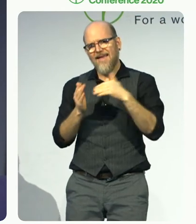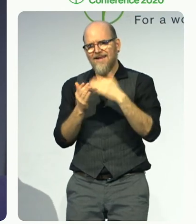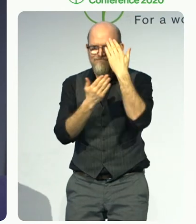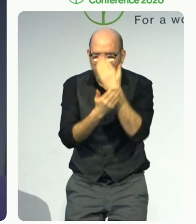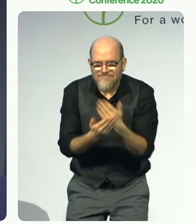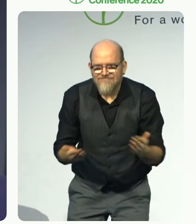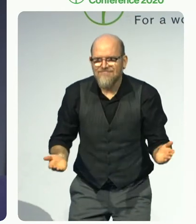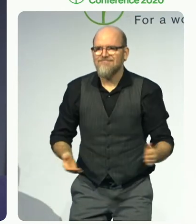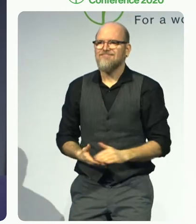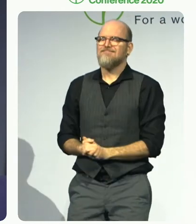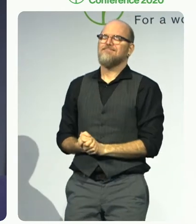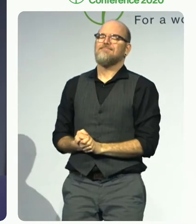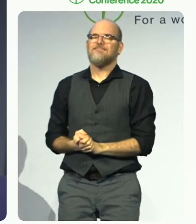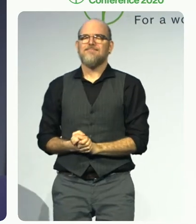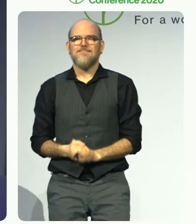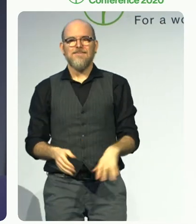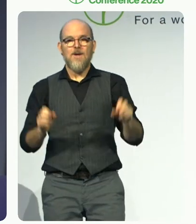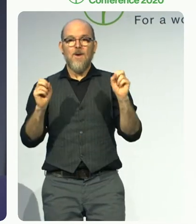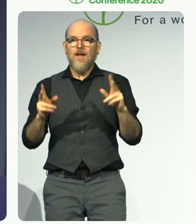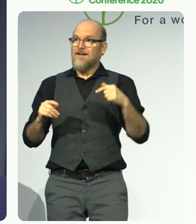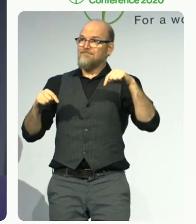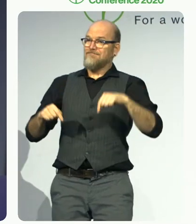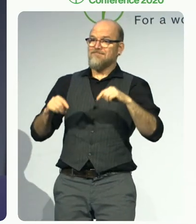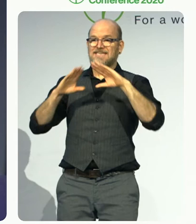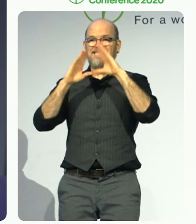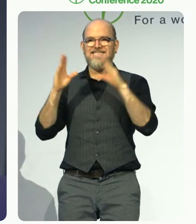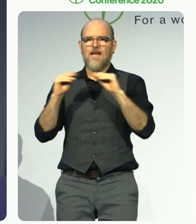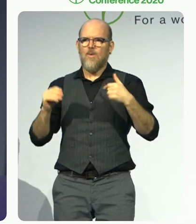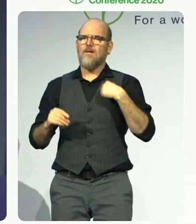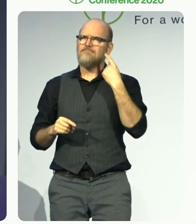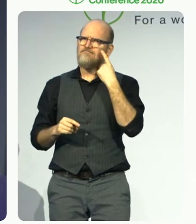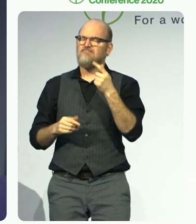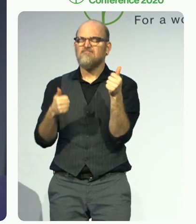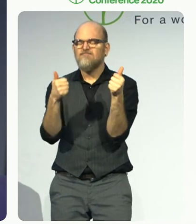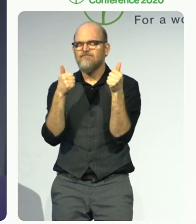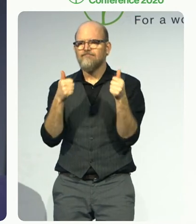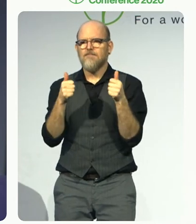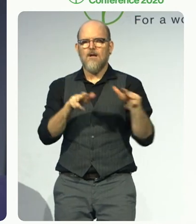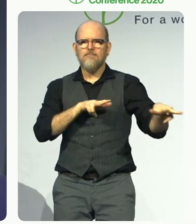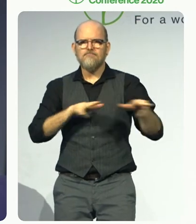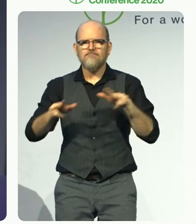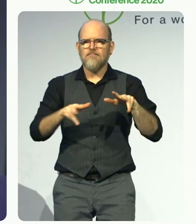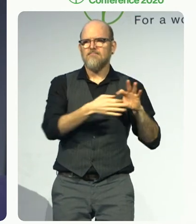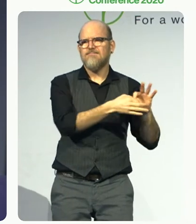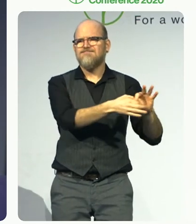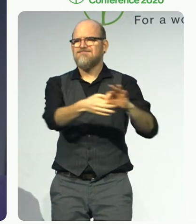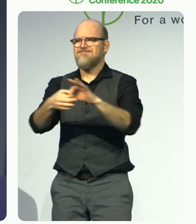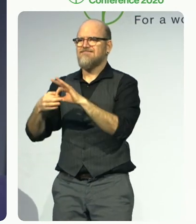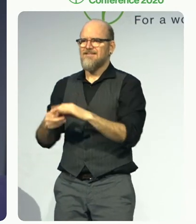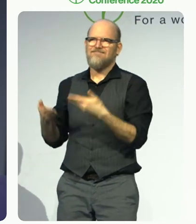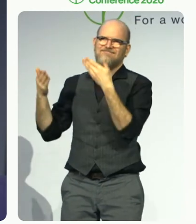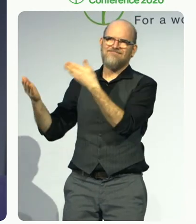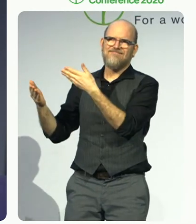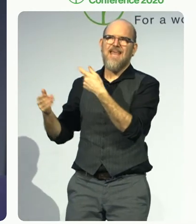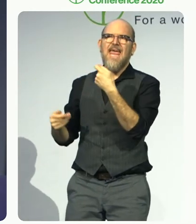been organized wonderfully by the Essel Foundation represents an important initiative for people